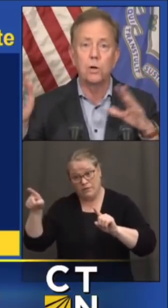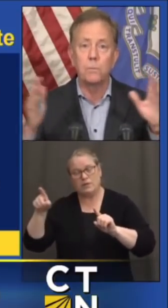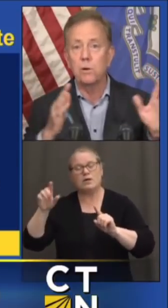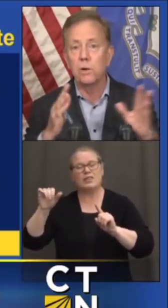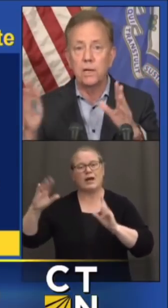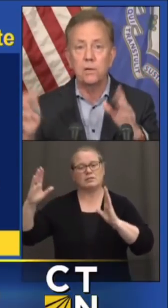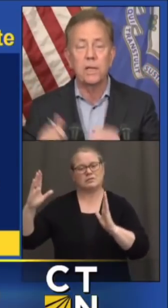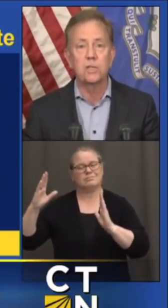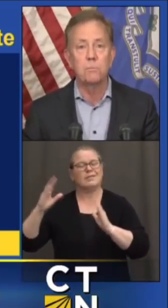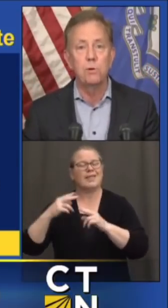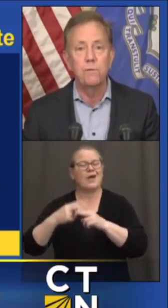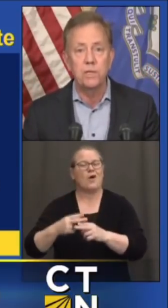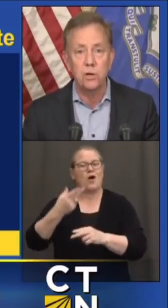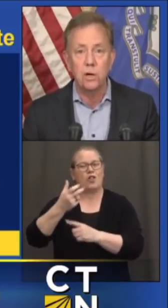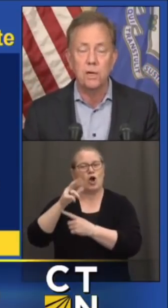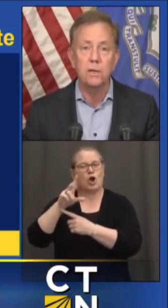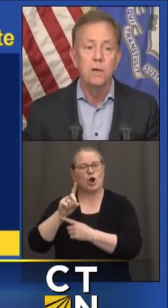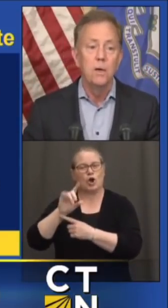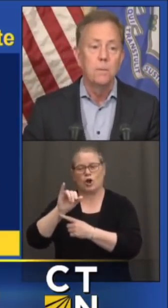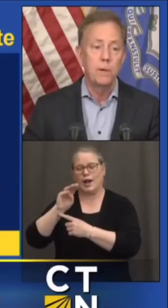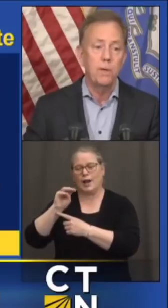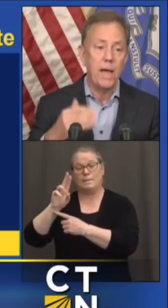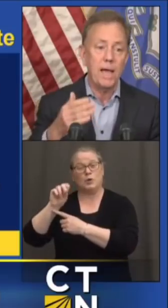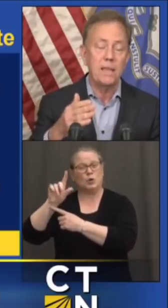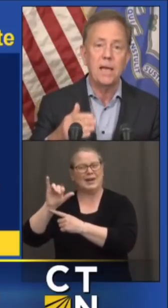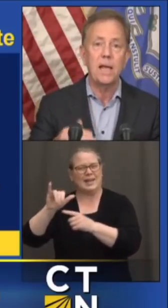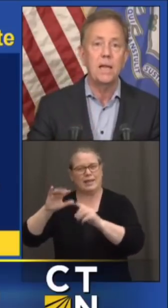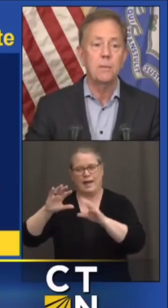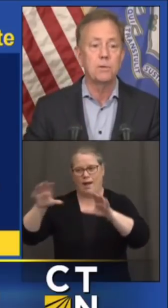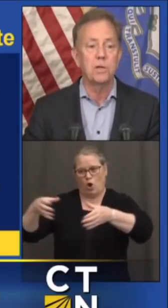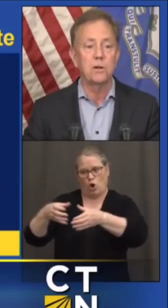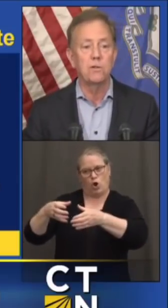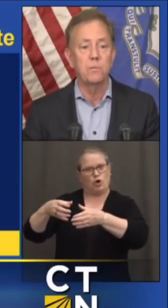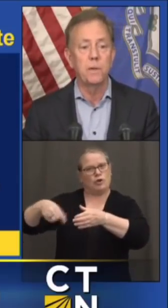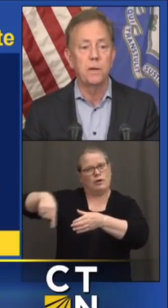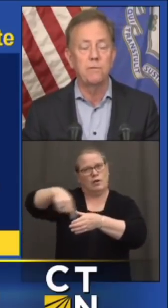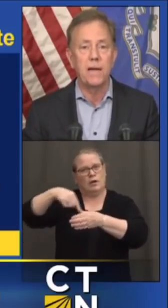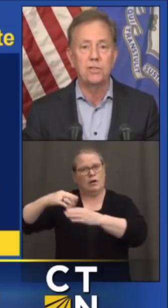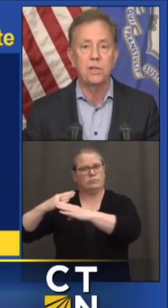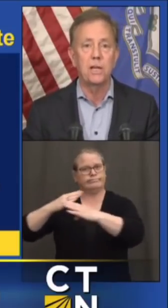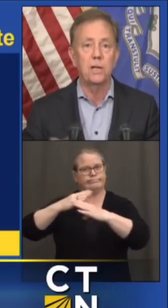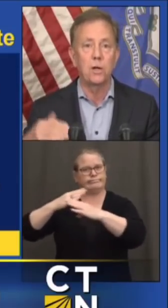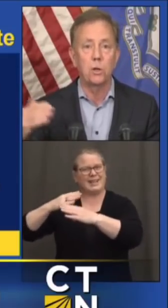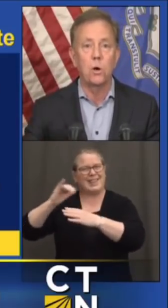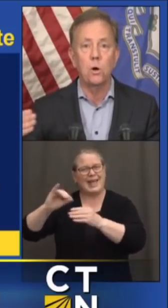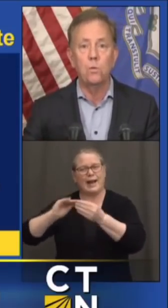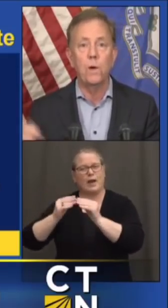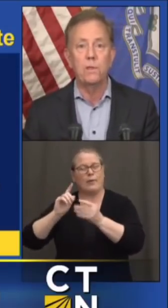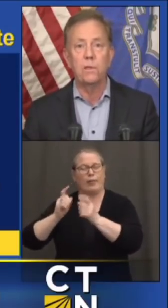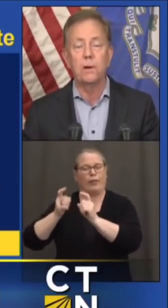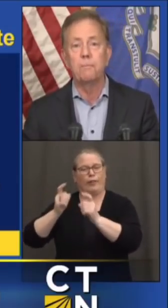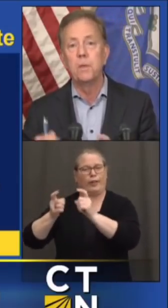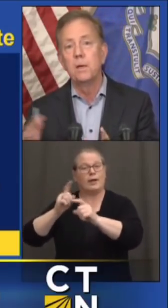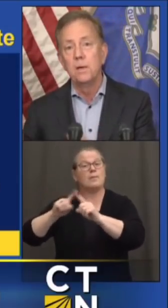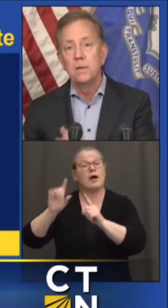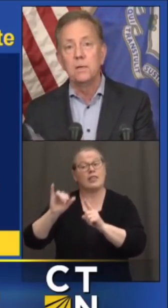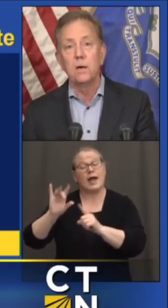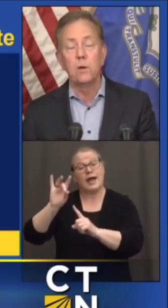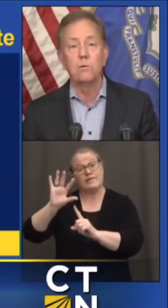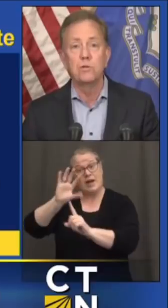call herd immunity. I know that's a moving target, but you add that 80% who have been vaccinated along with